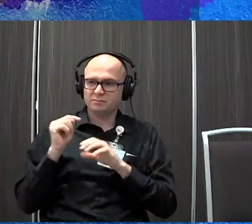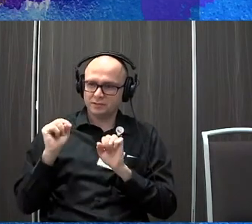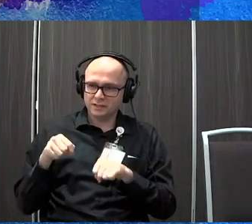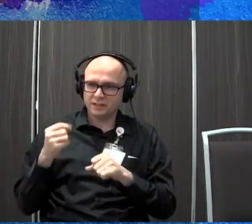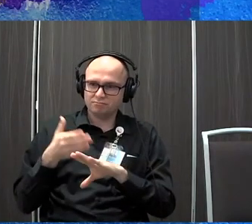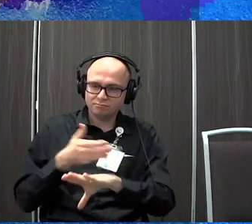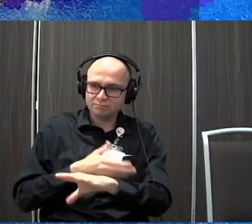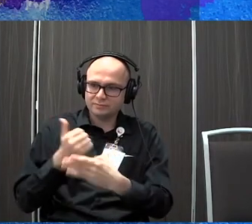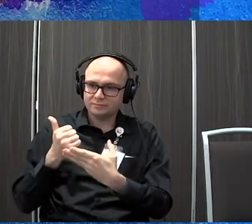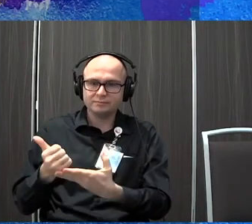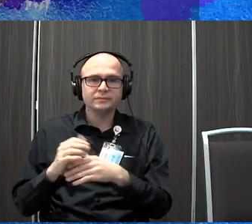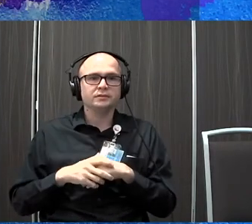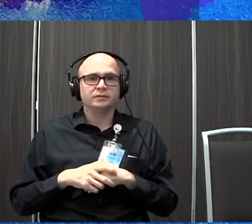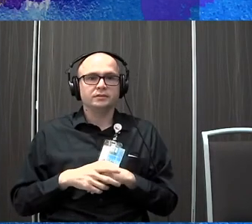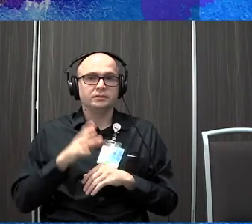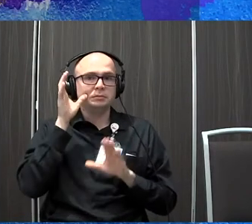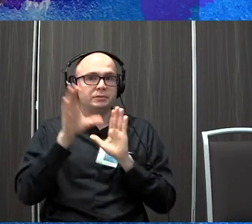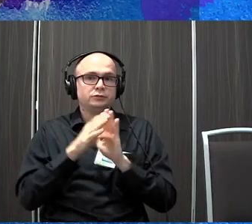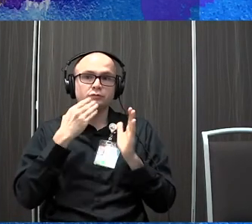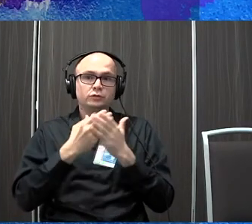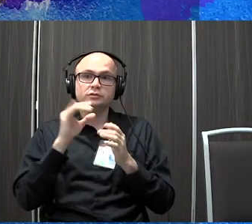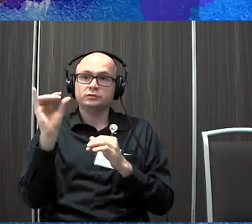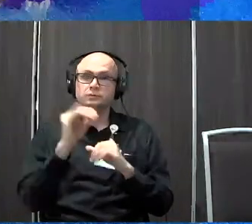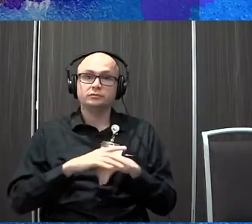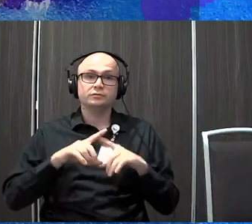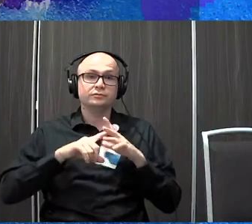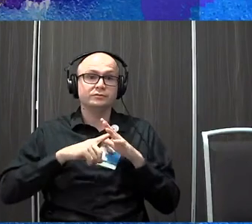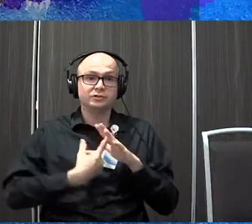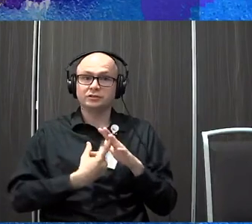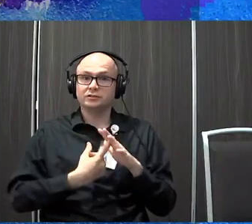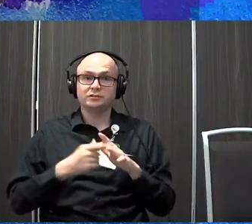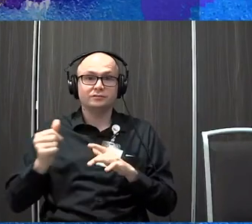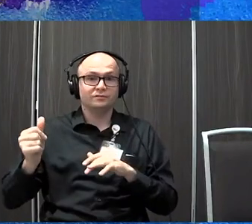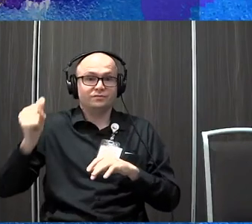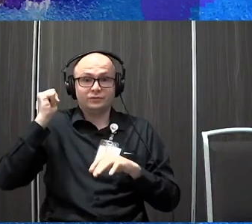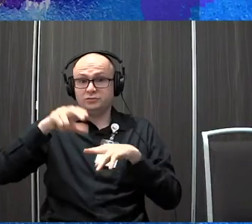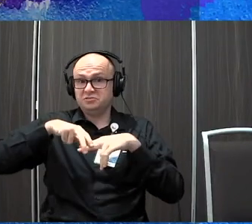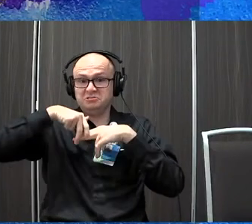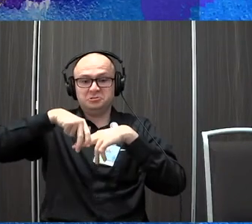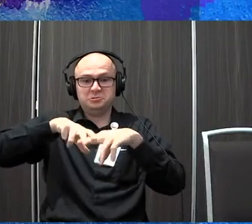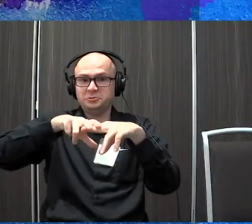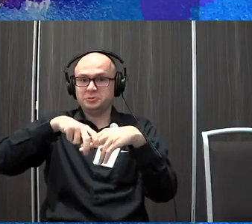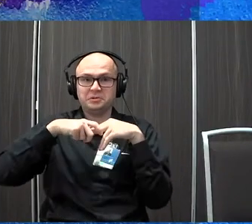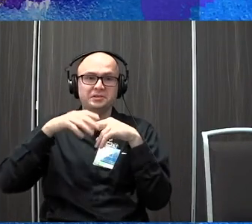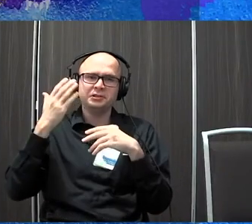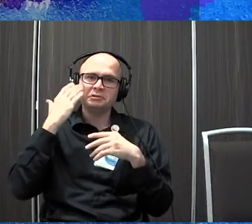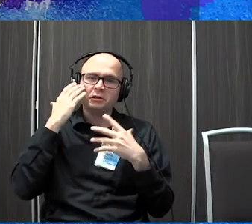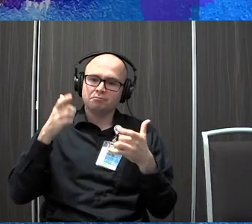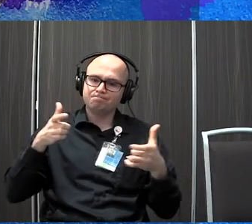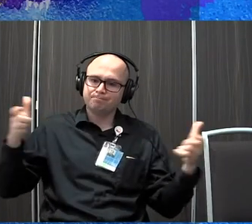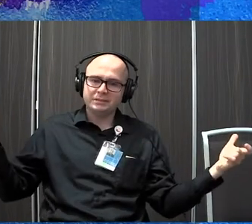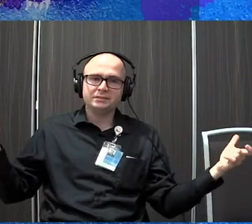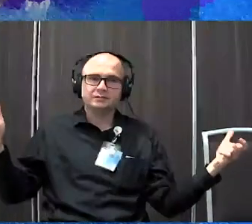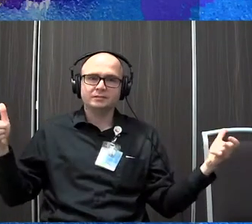do for him. And then this picture right here, I think is great too. When we first started, he wouldn't get on a swing at all. Not even the big platform swings.